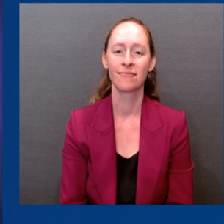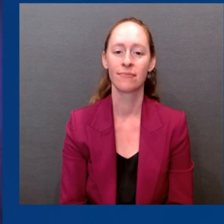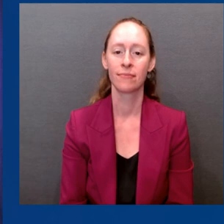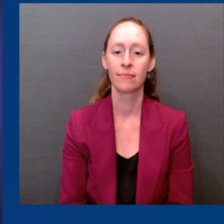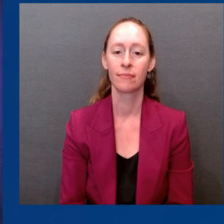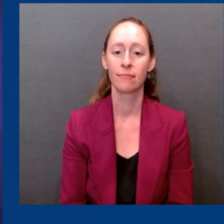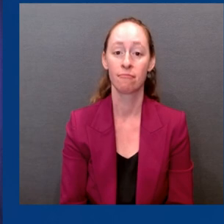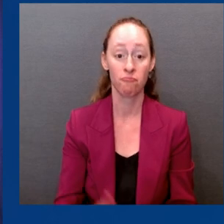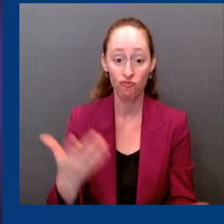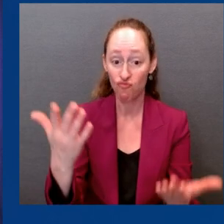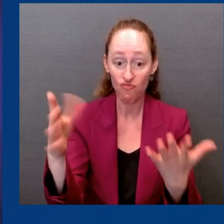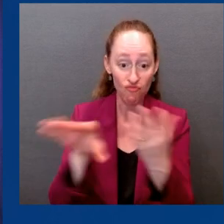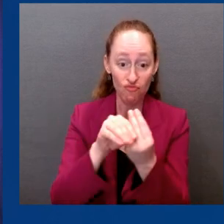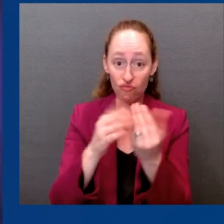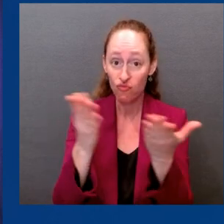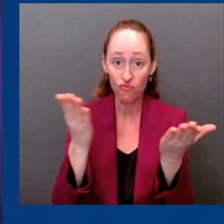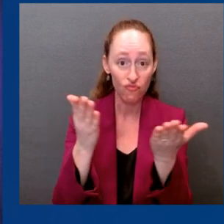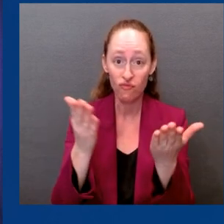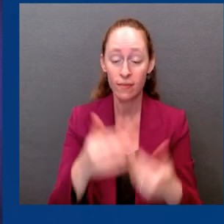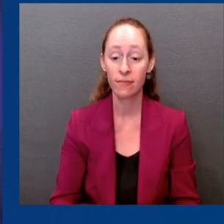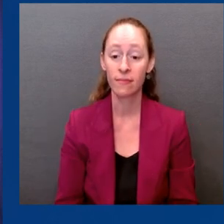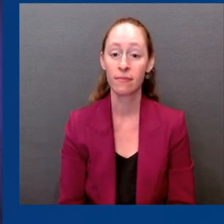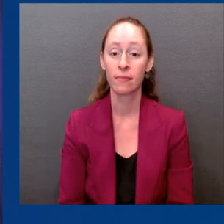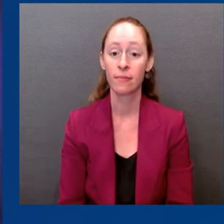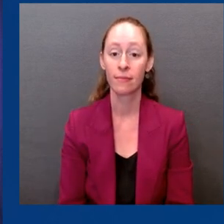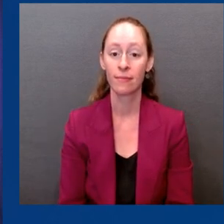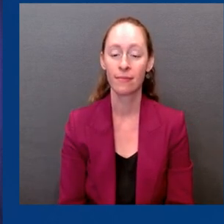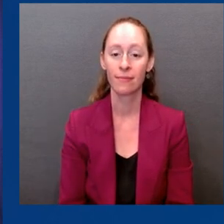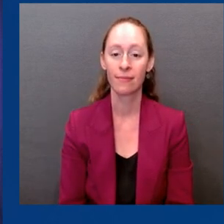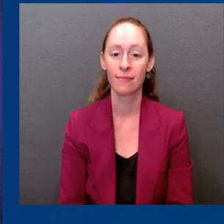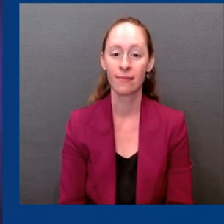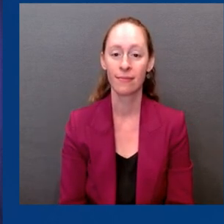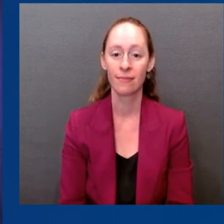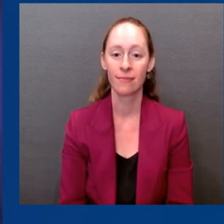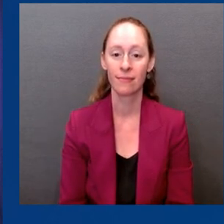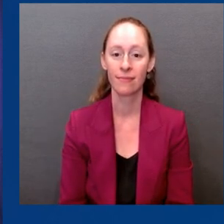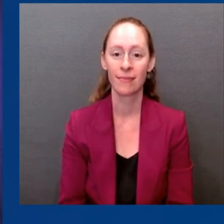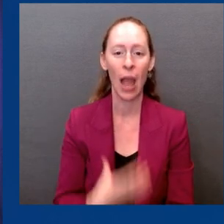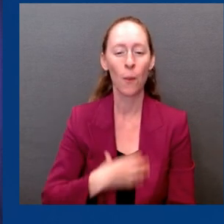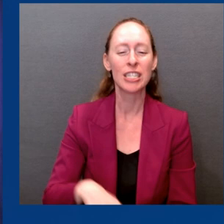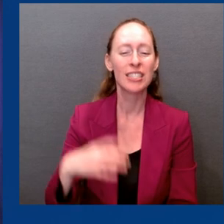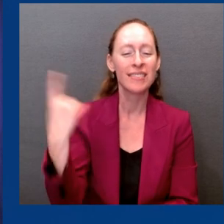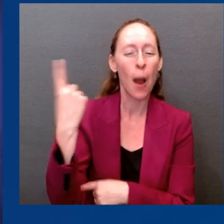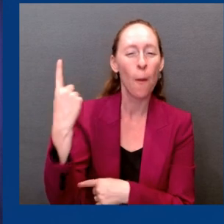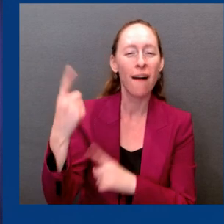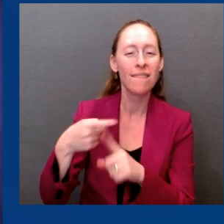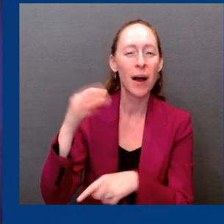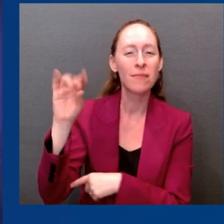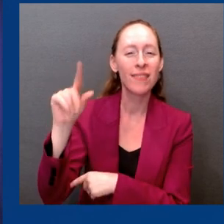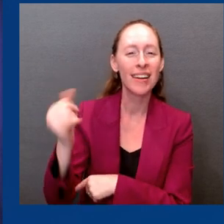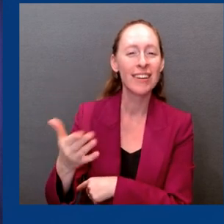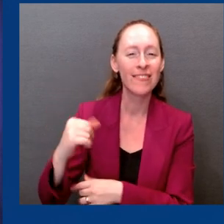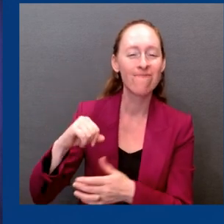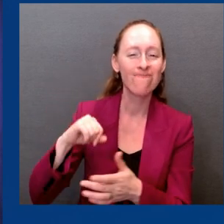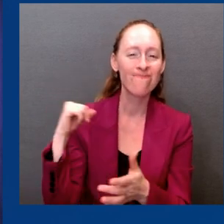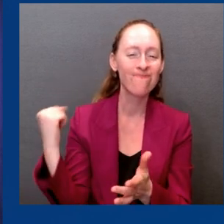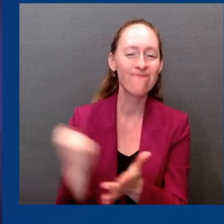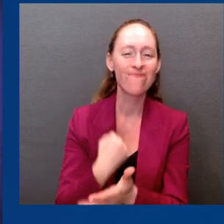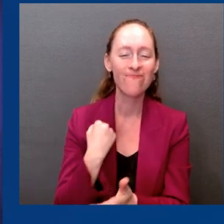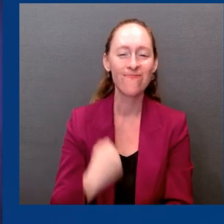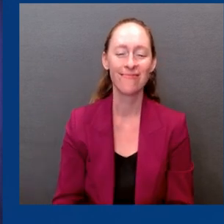wish we had Dr. Califf or someone else from FDA here, but I do know that we've spoken about this. This is ongoing work the FDA is very engaged and aware of.